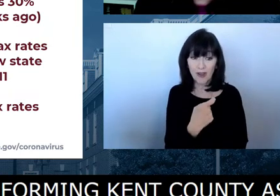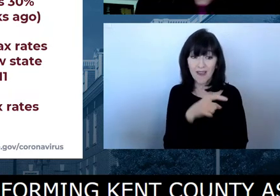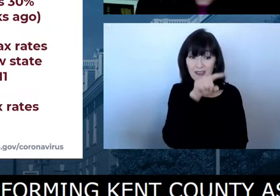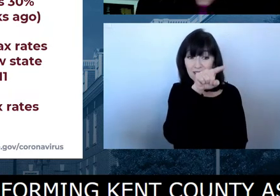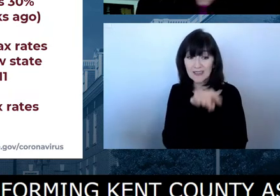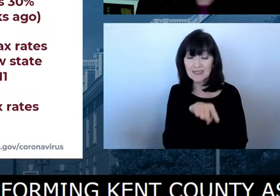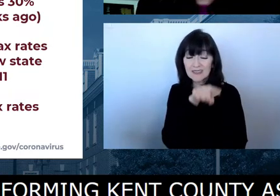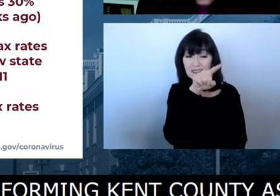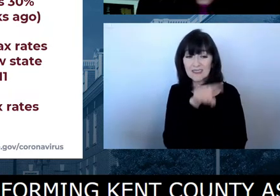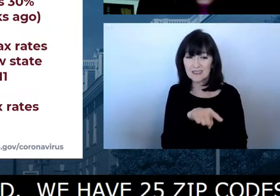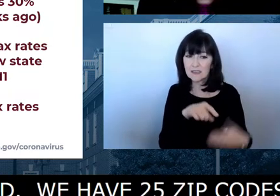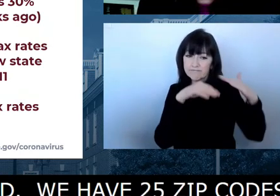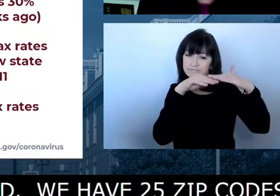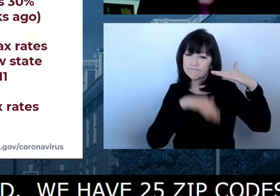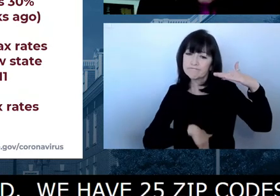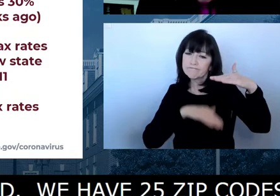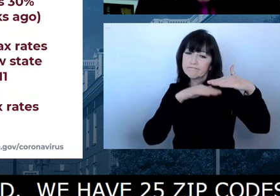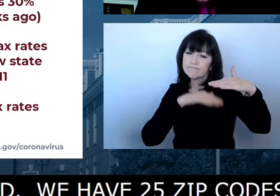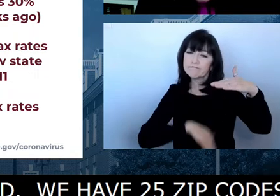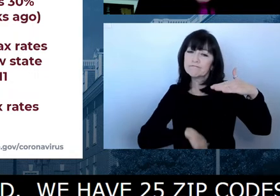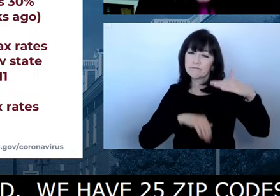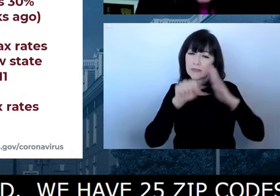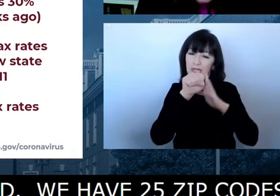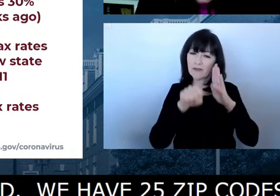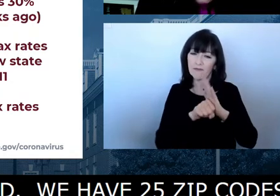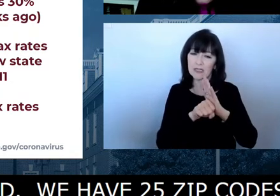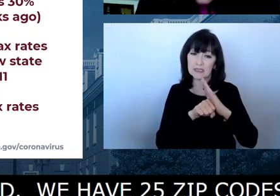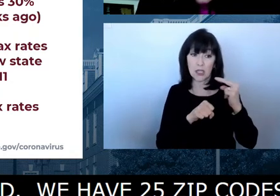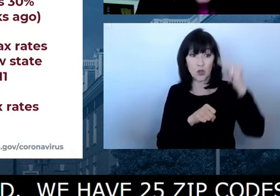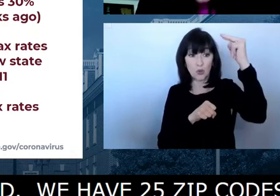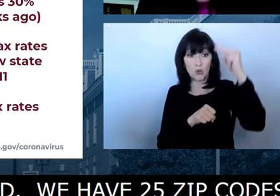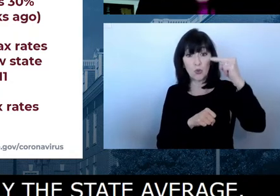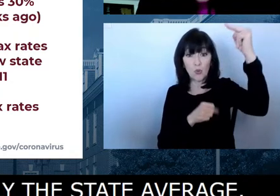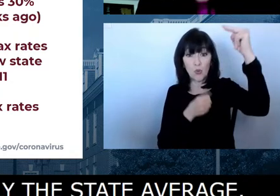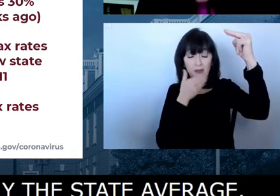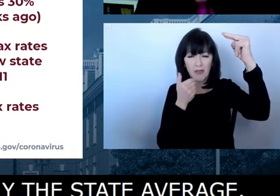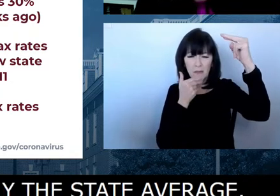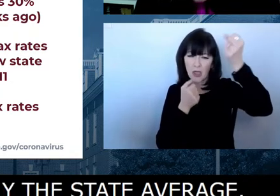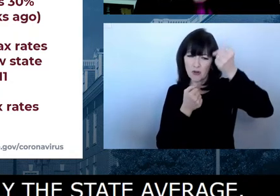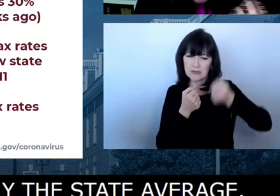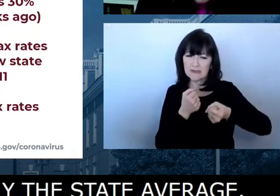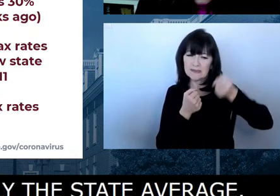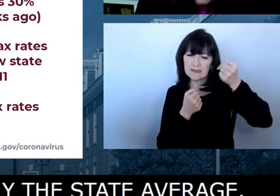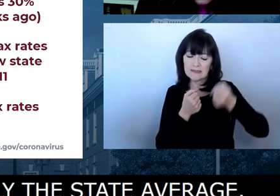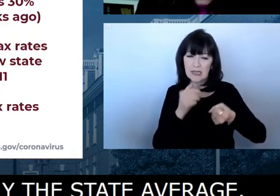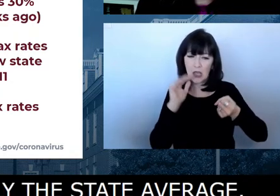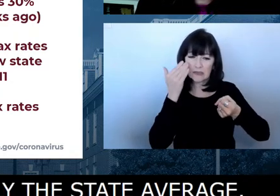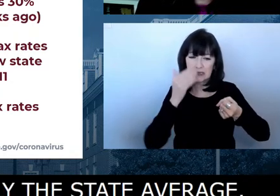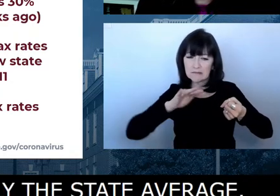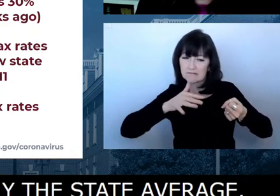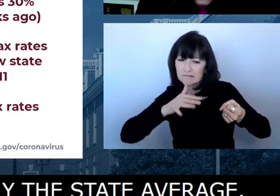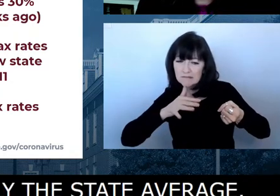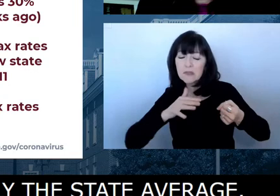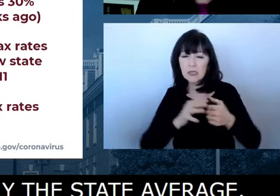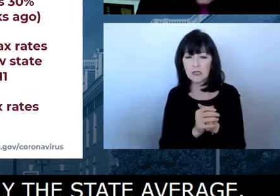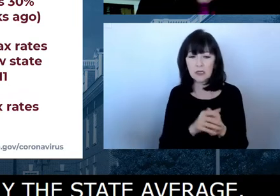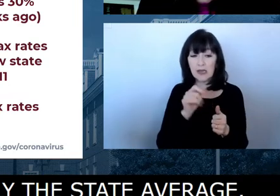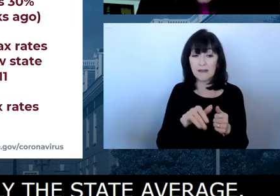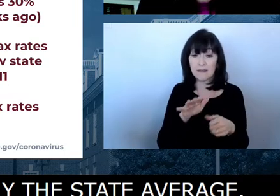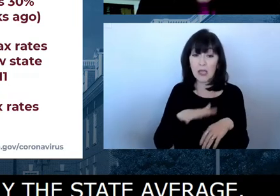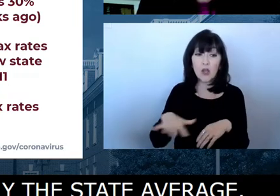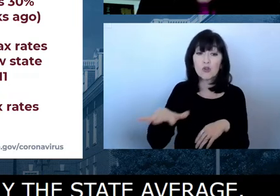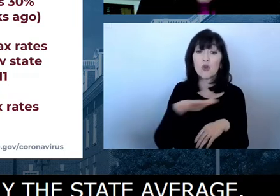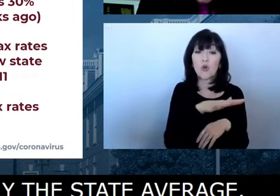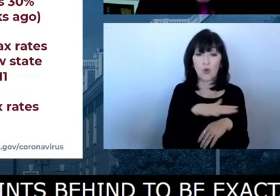than 10 points behind, to be exact. And unfortunately, we have eight zip codes that the overall vaccination rate is